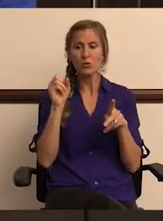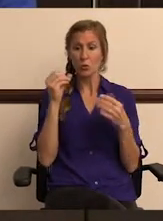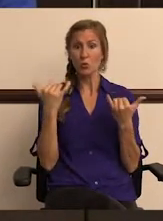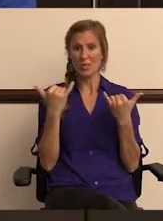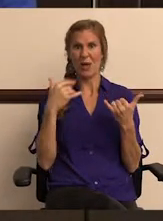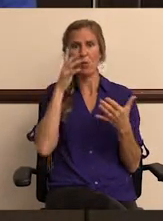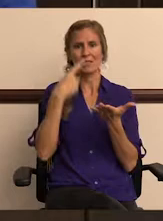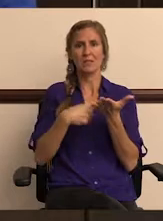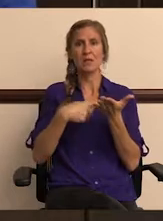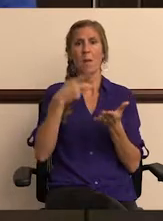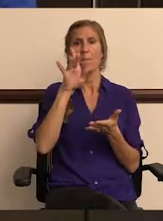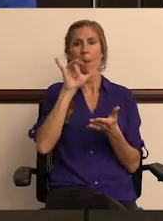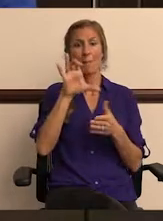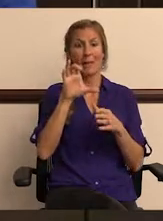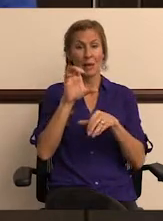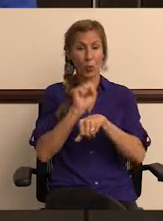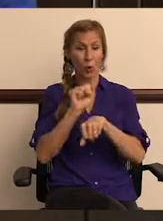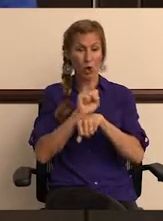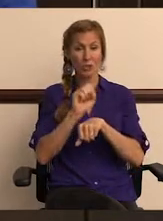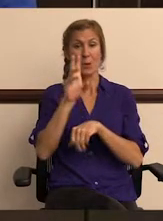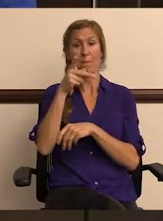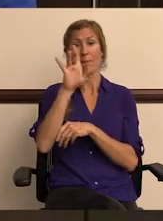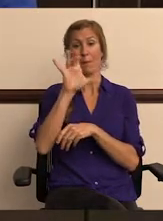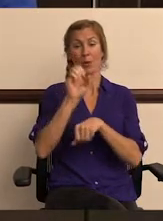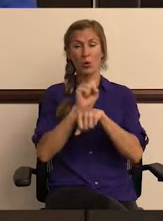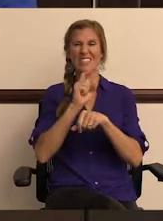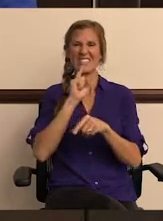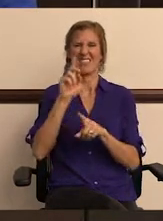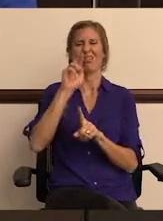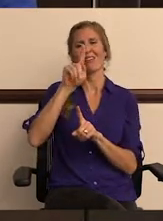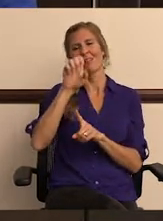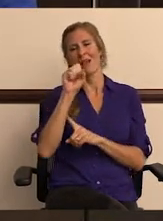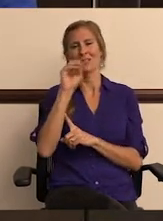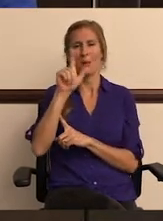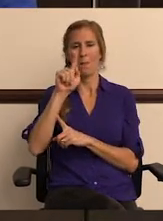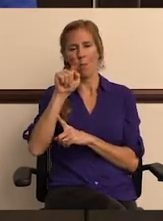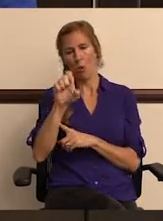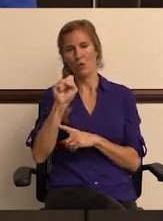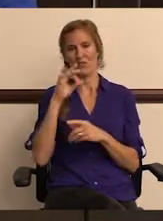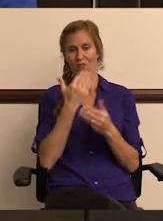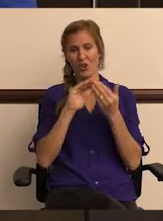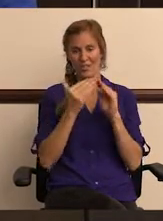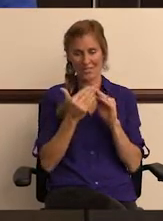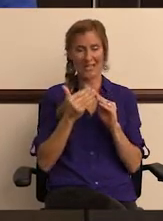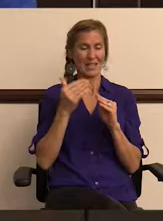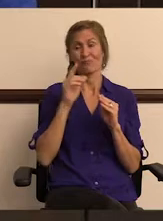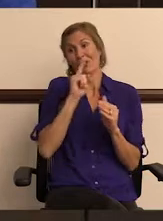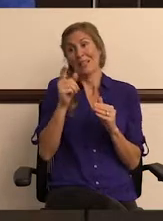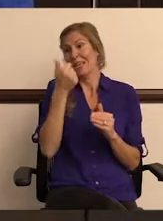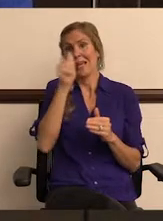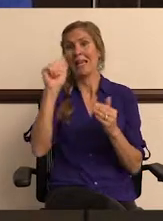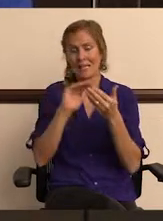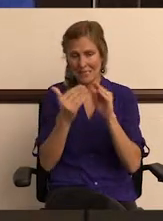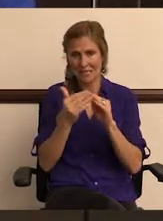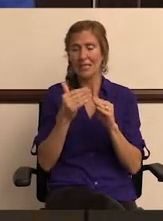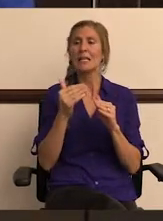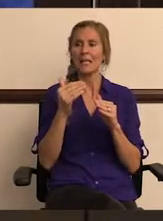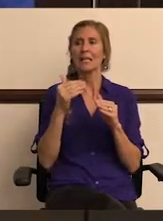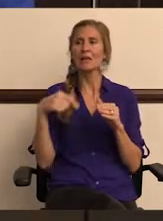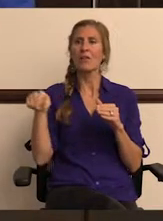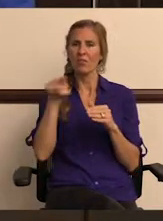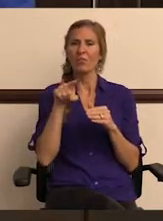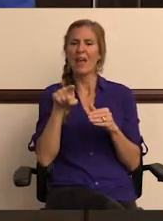people. And so today we're here to discuss Public Works. And Public Works is the nuts and bolts of our city. They're the nuts and bolts of any city.